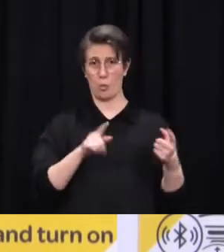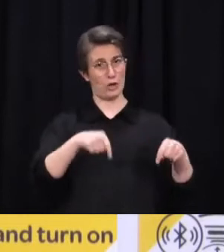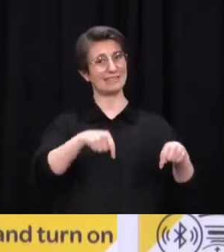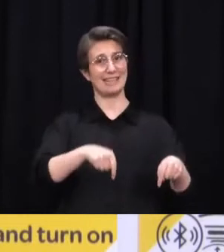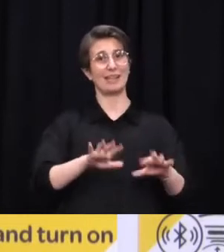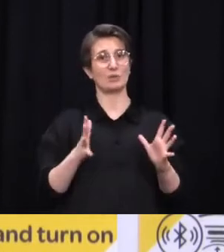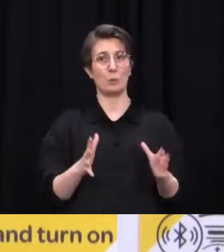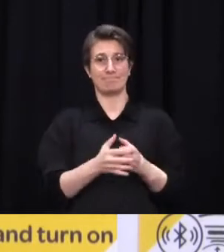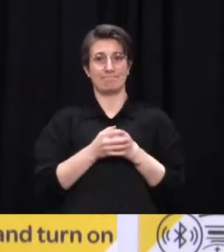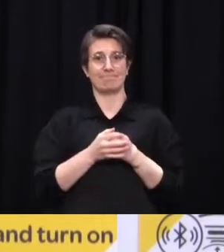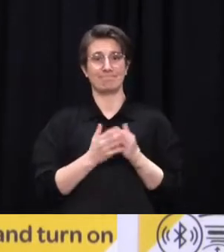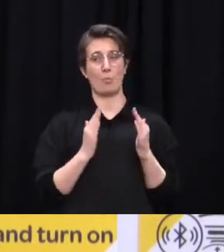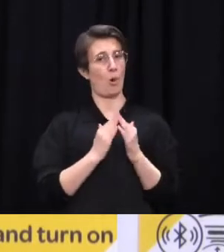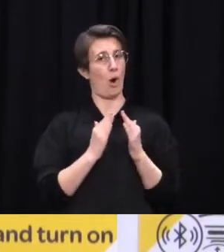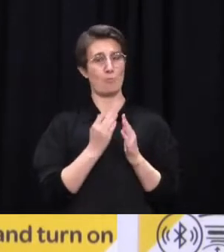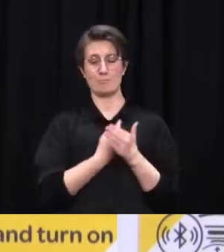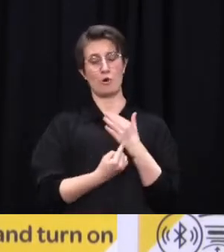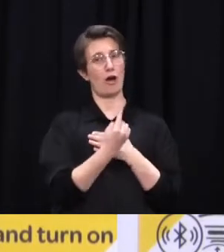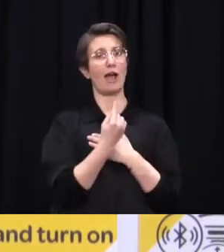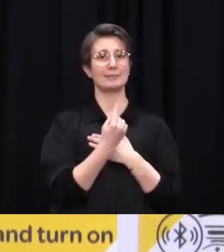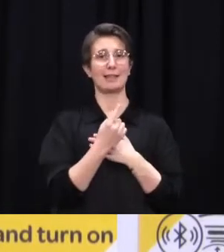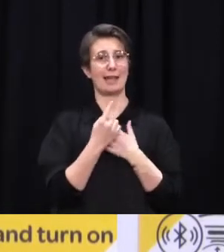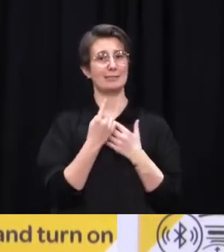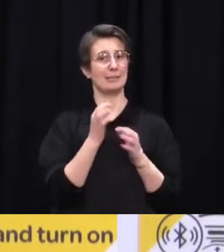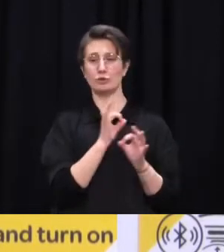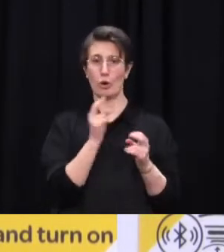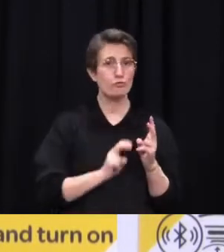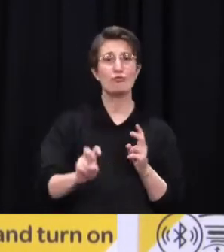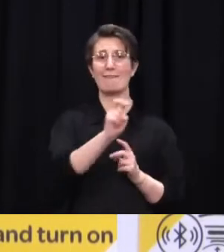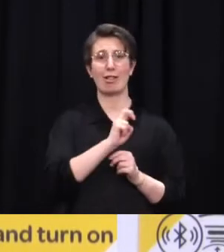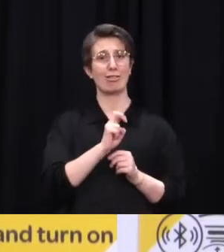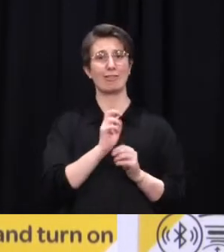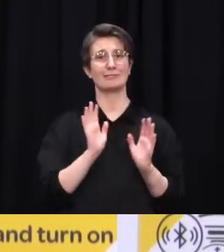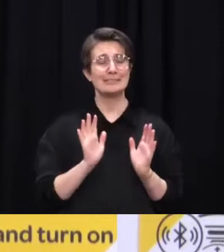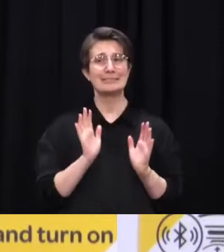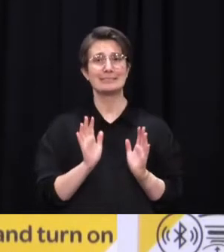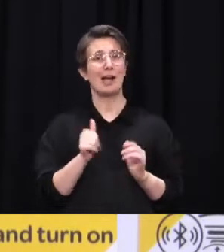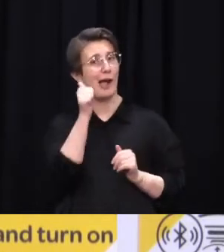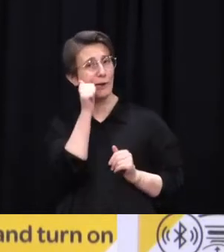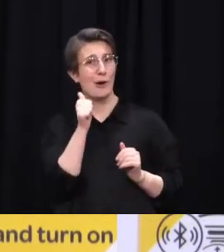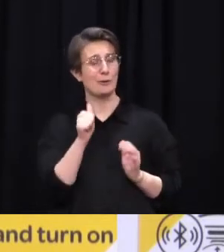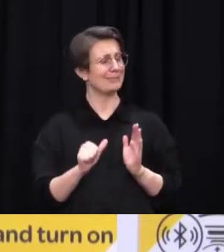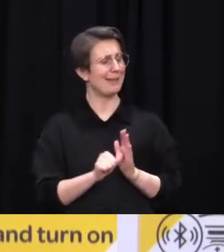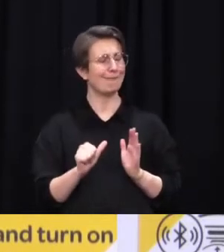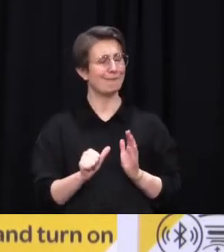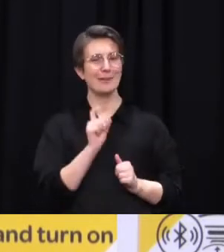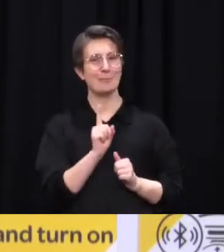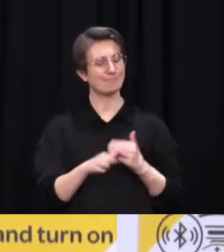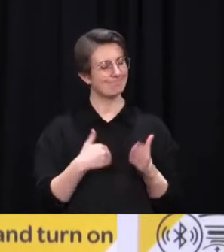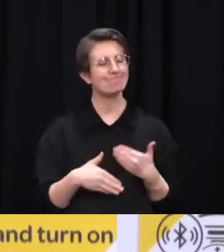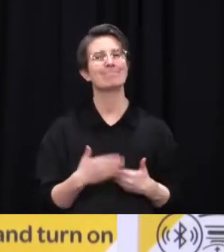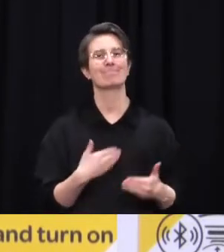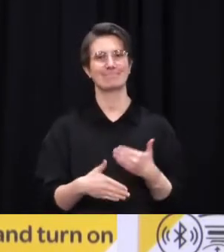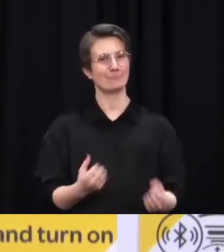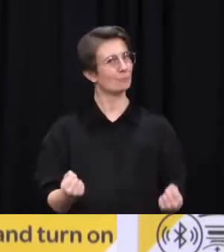unless it's essential, however tempting it might be, then we can all contribute to getting through this. The vast